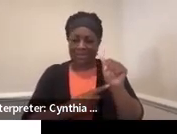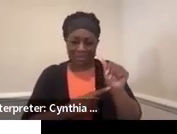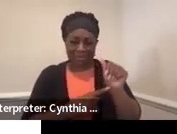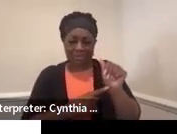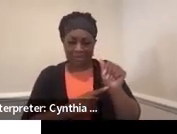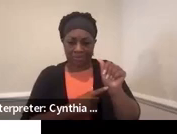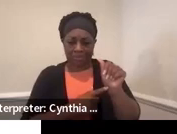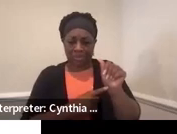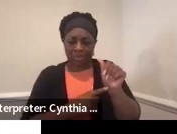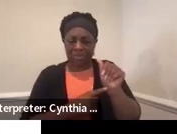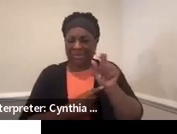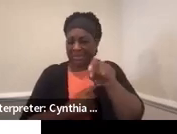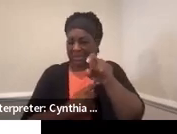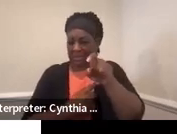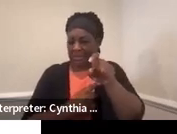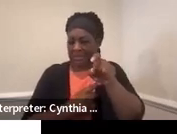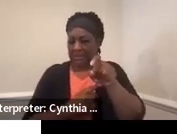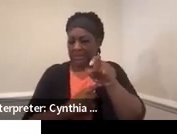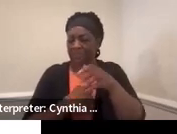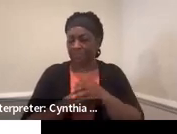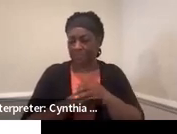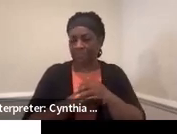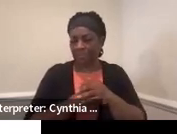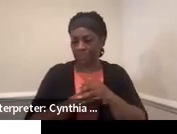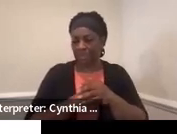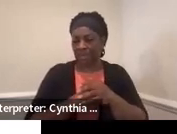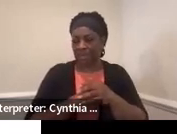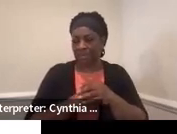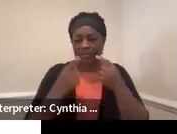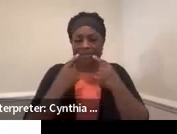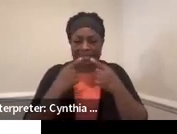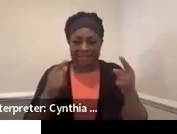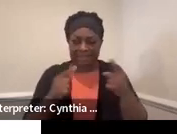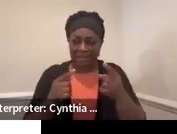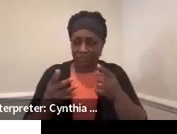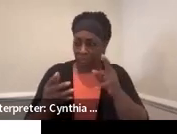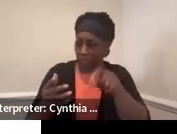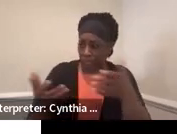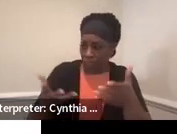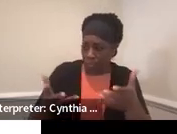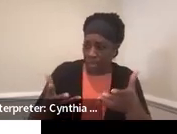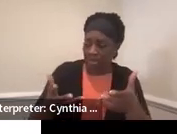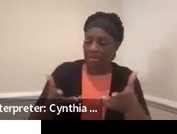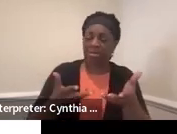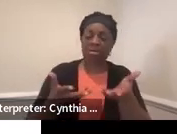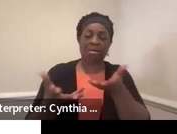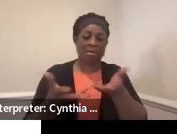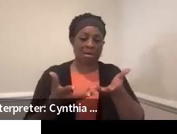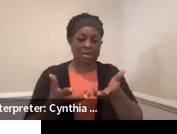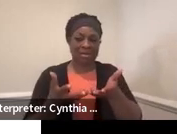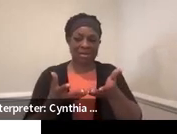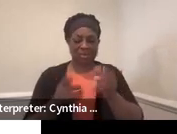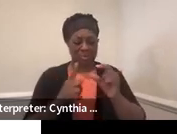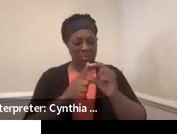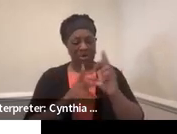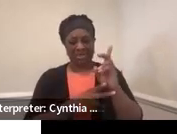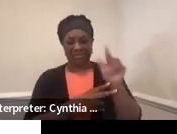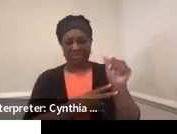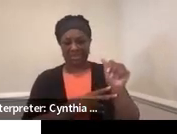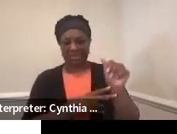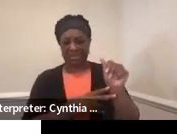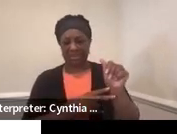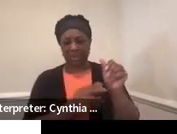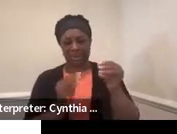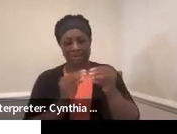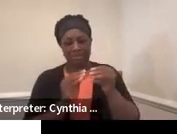they need to be successful versus just using the word disability. So